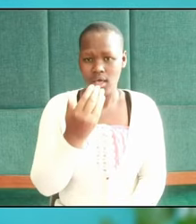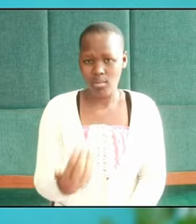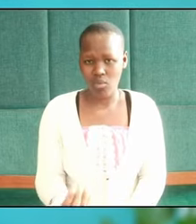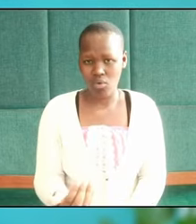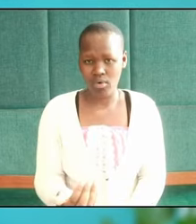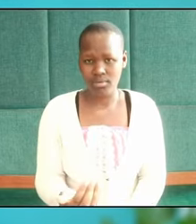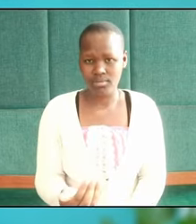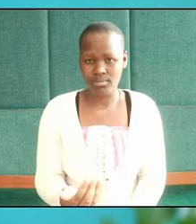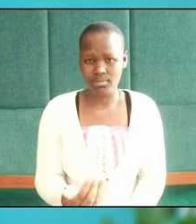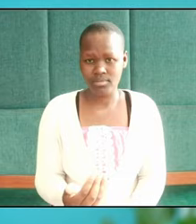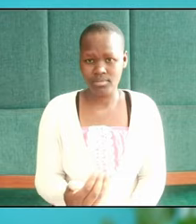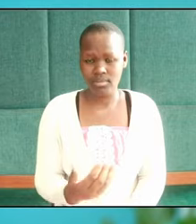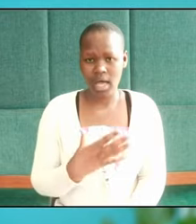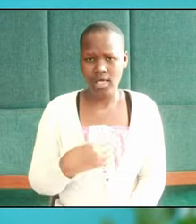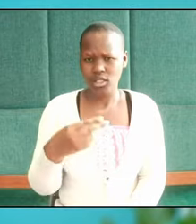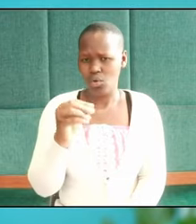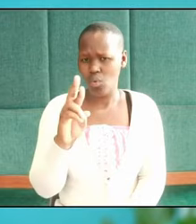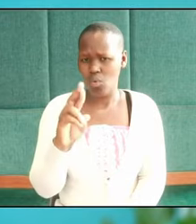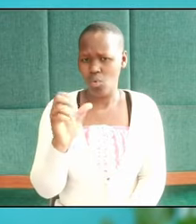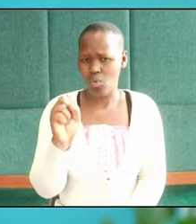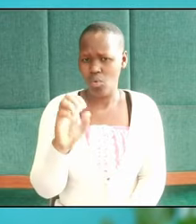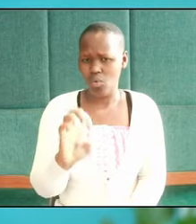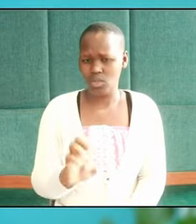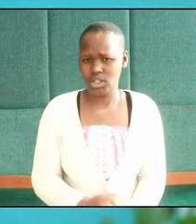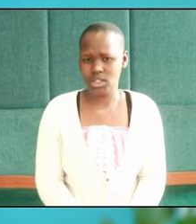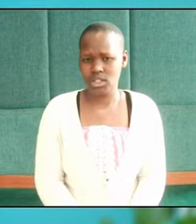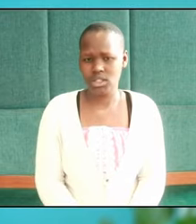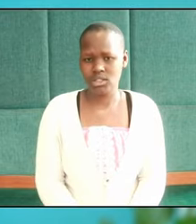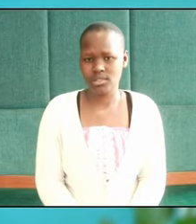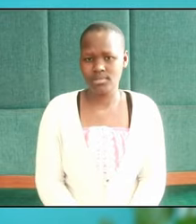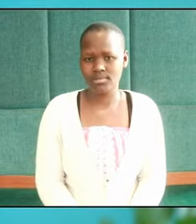Chronicles of C.S. Lewis, The Horse and the Boy.